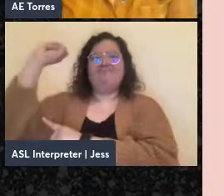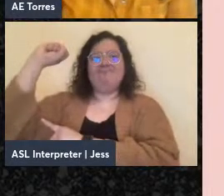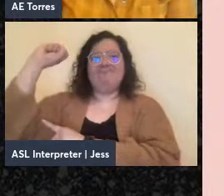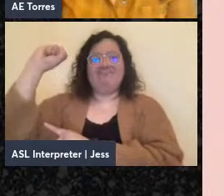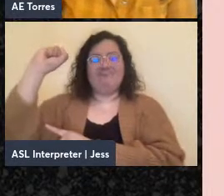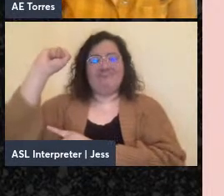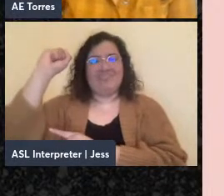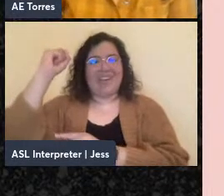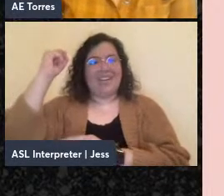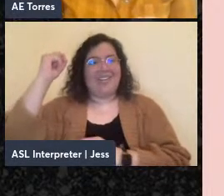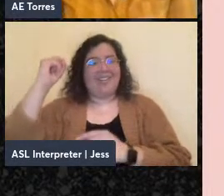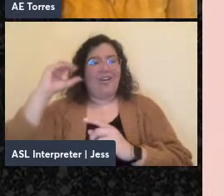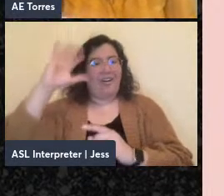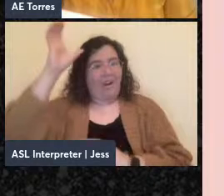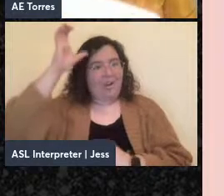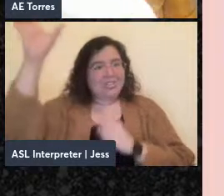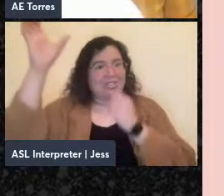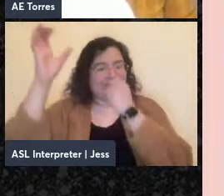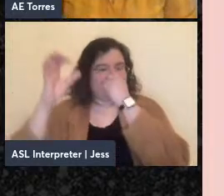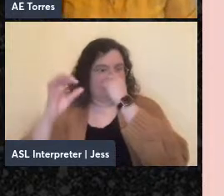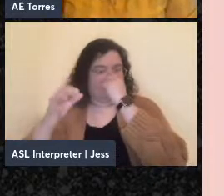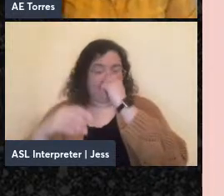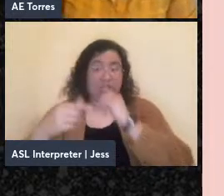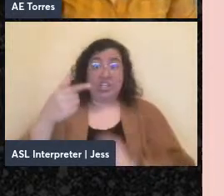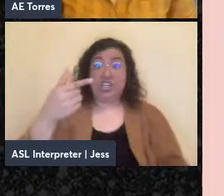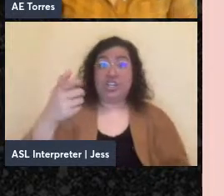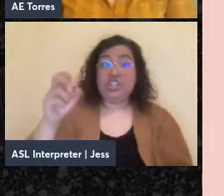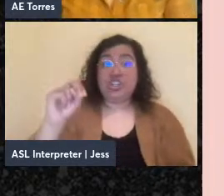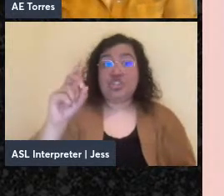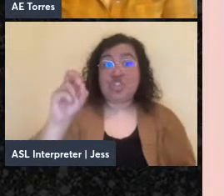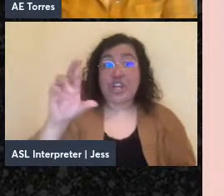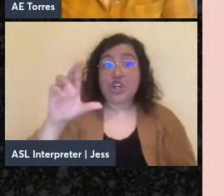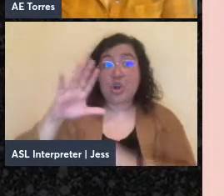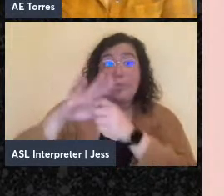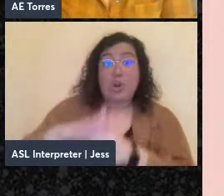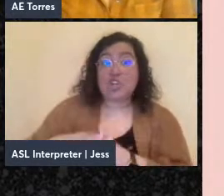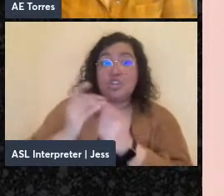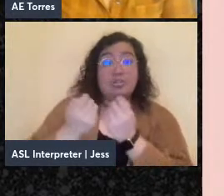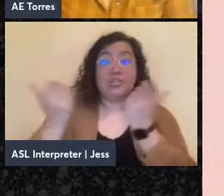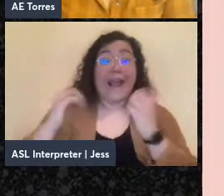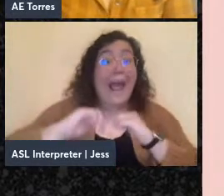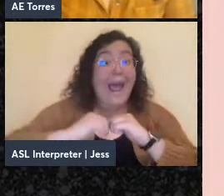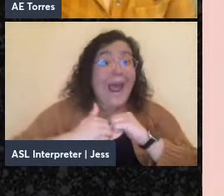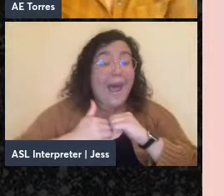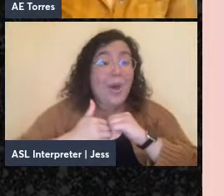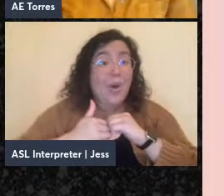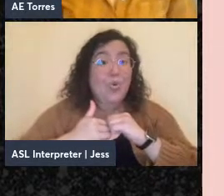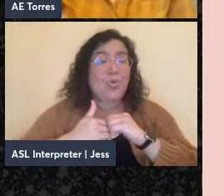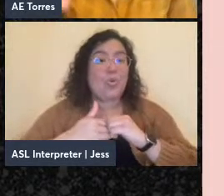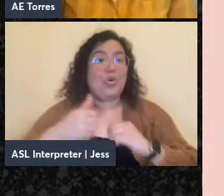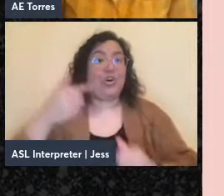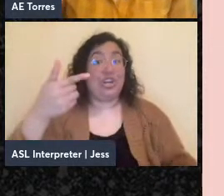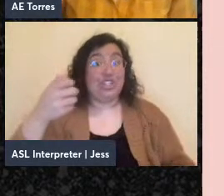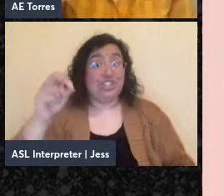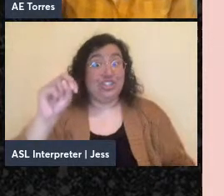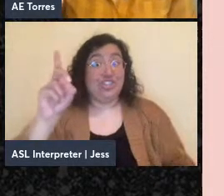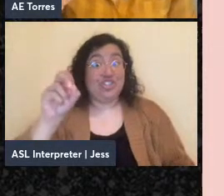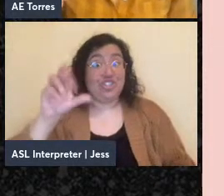would get rid of gender oppression by getting rid of the